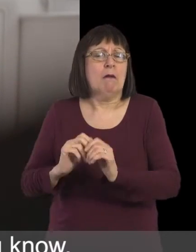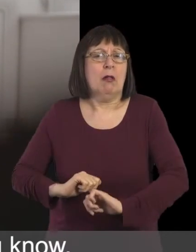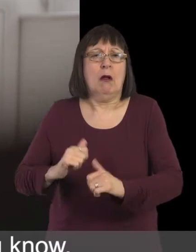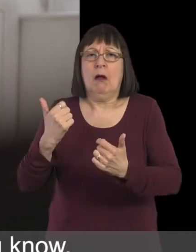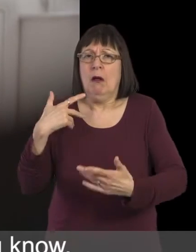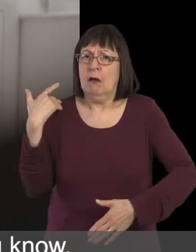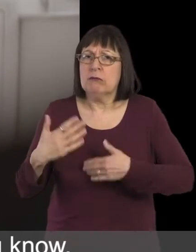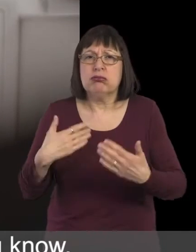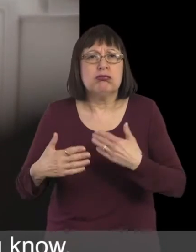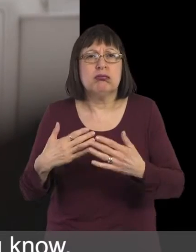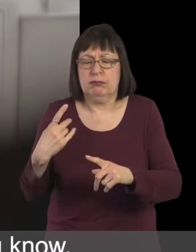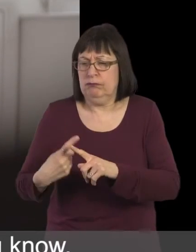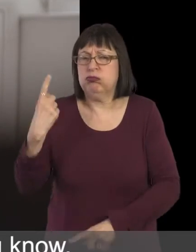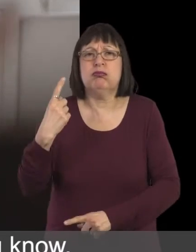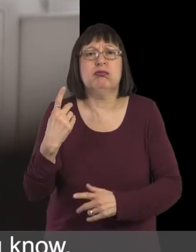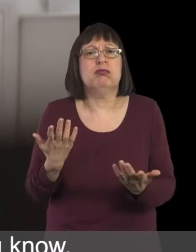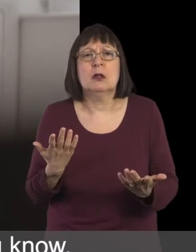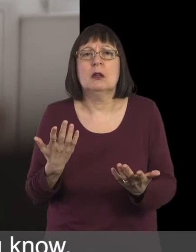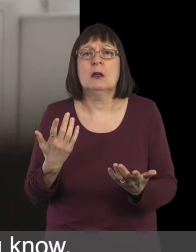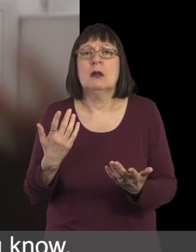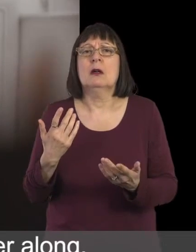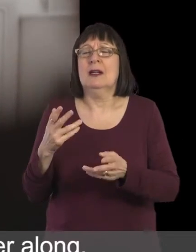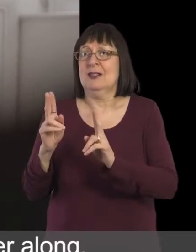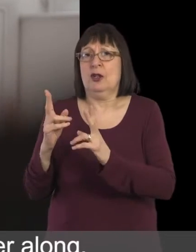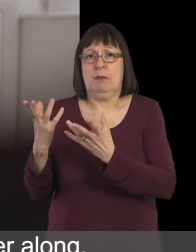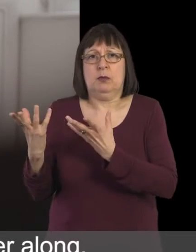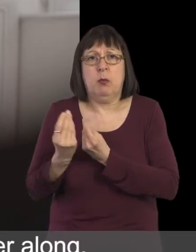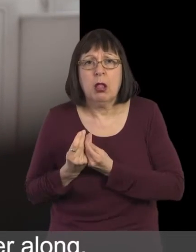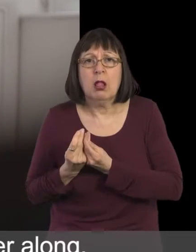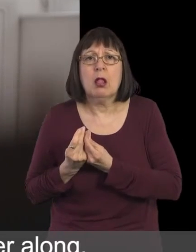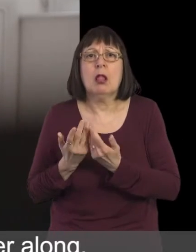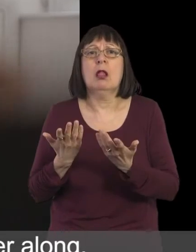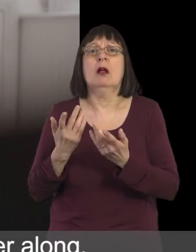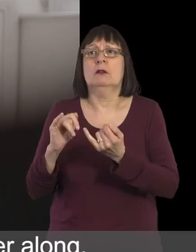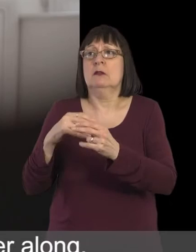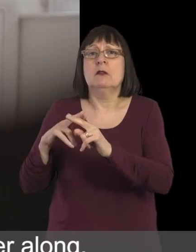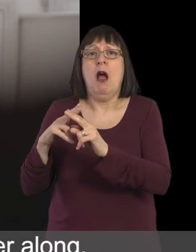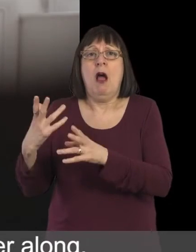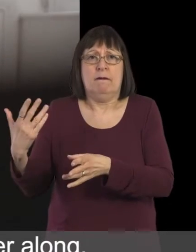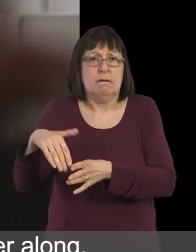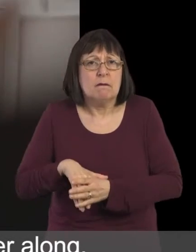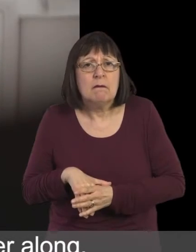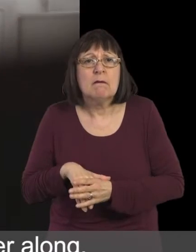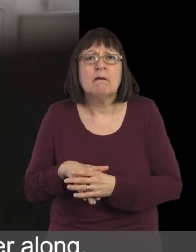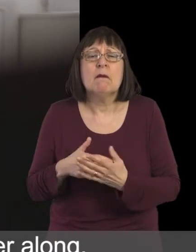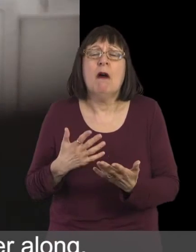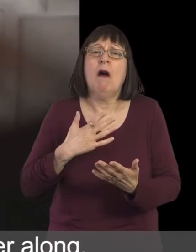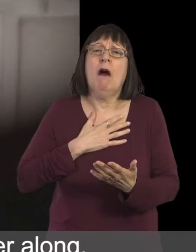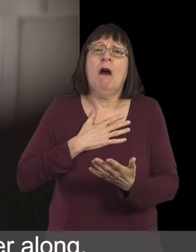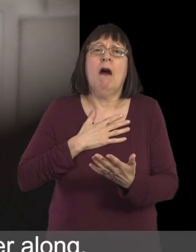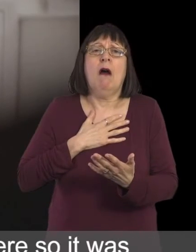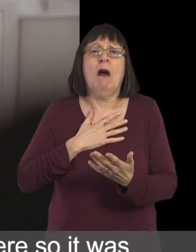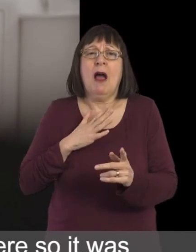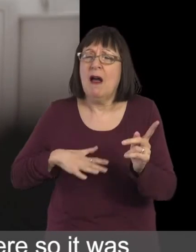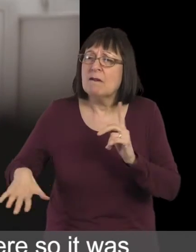The pace was quick, you know, it was instant. They brought an interpreter along, there were members of staff,